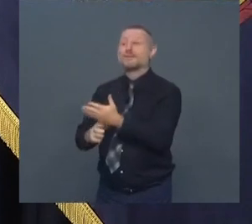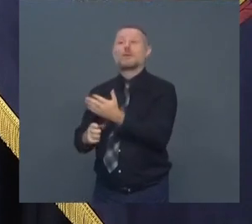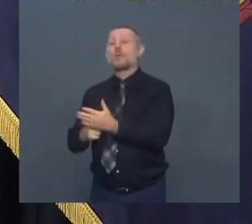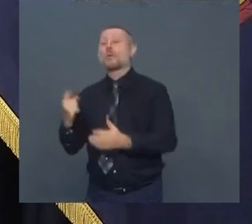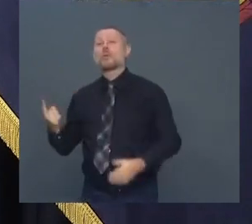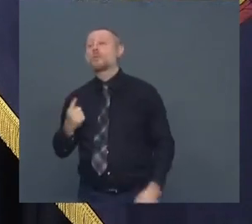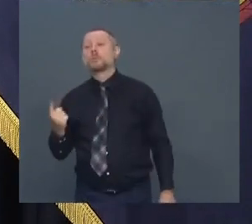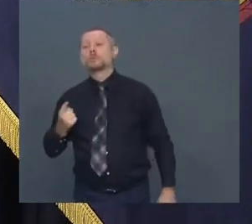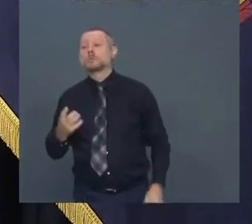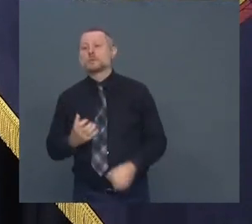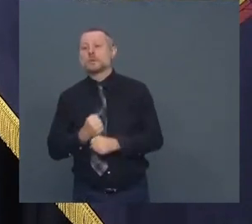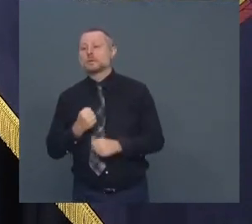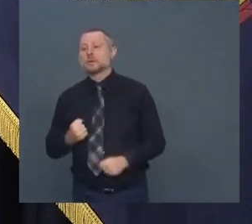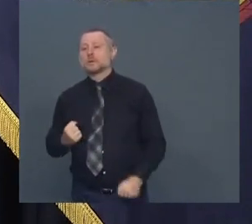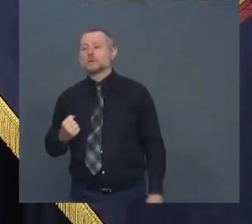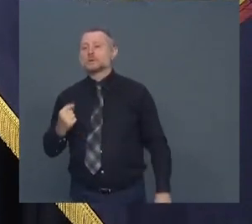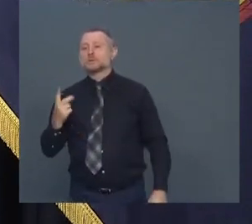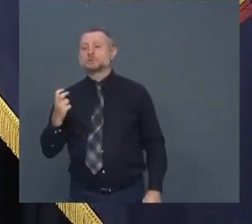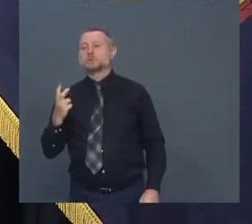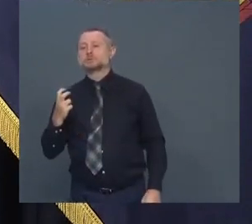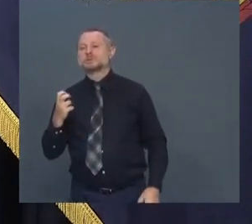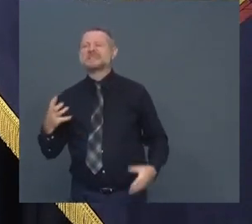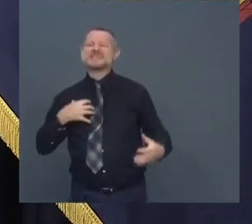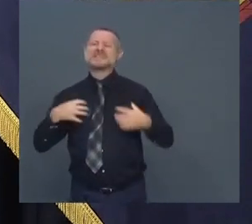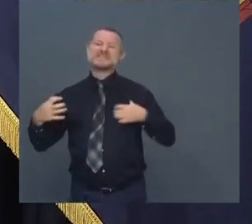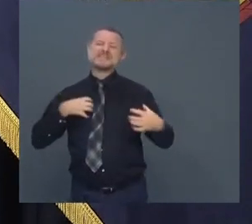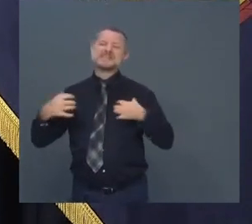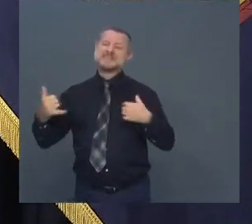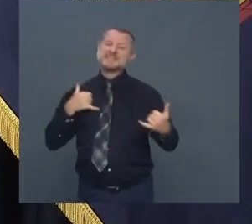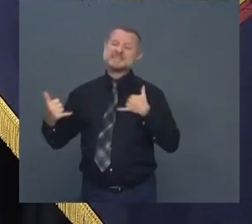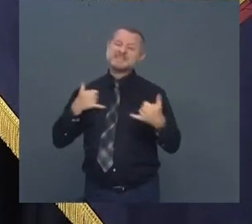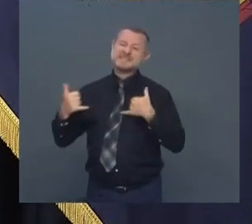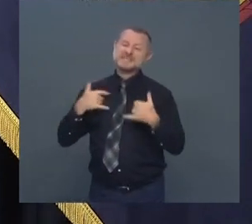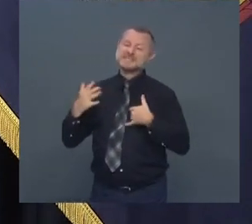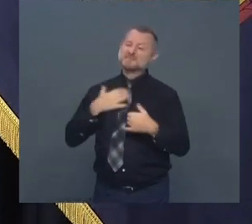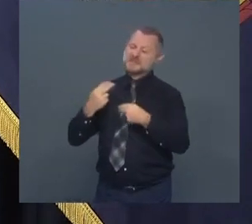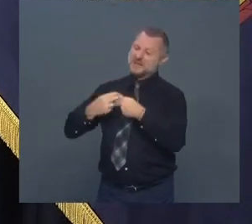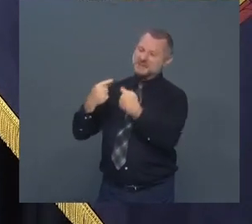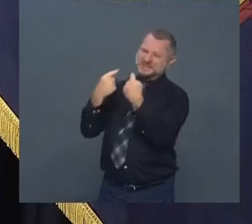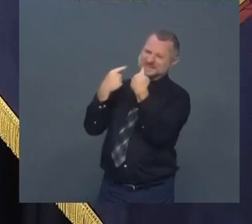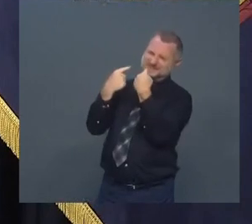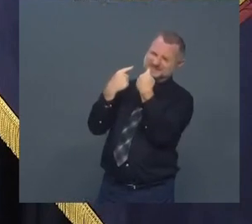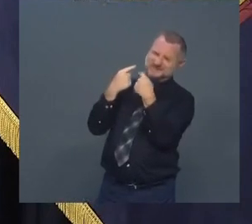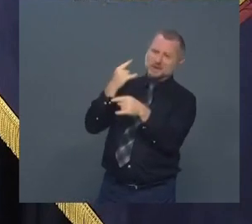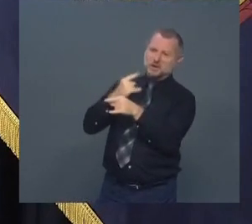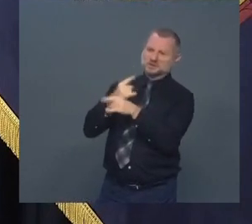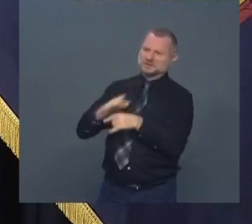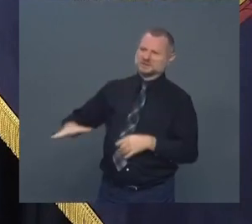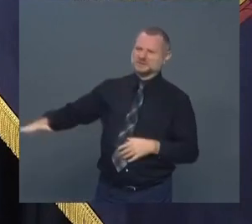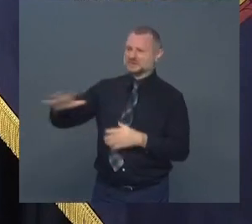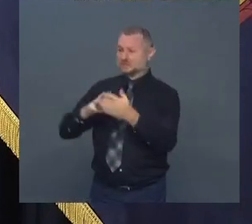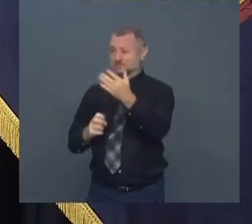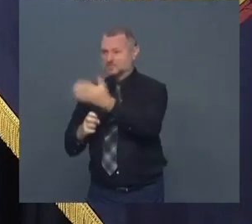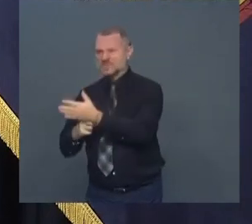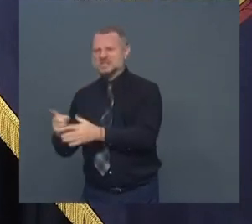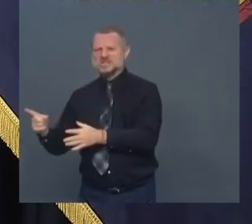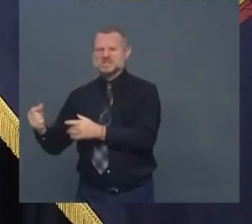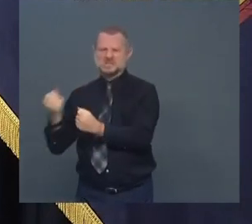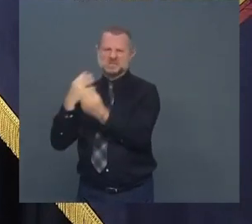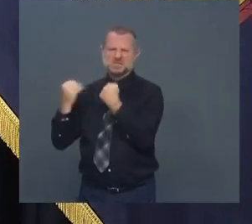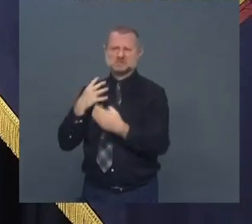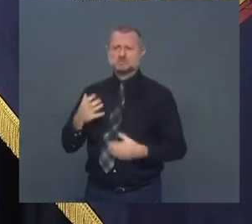hundreds of complaints from every bar that has gotten a violation I get that it's unpopular